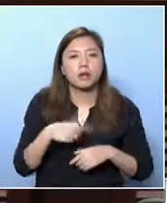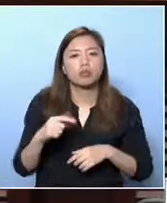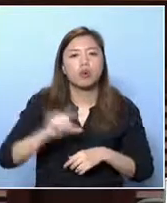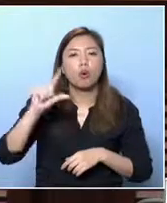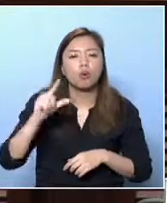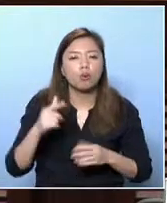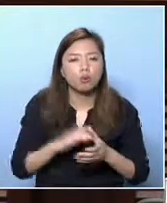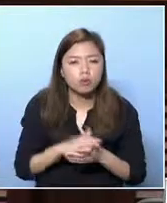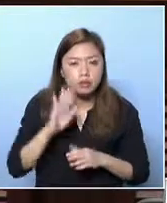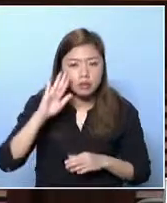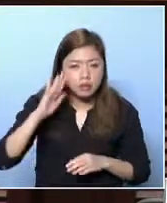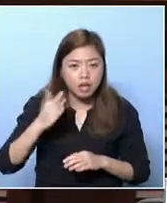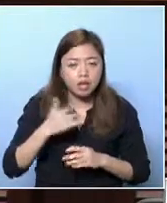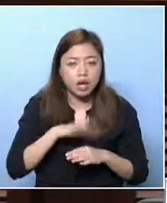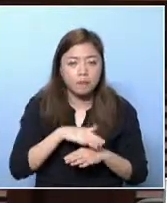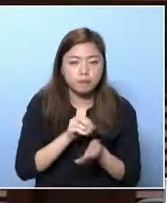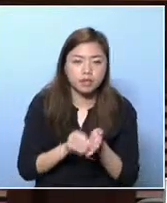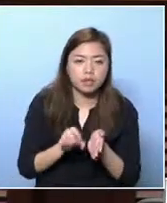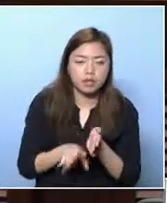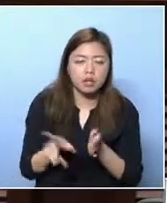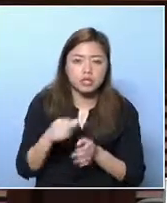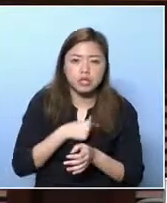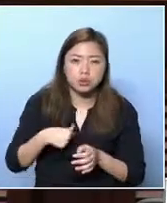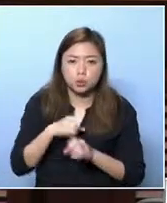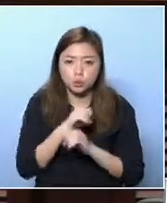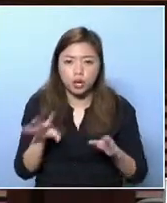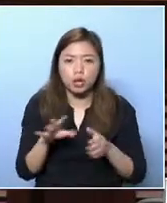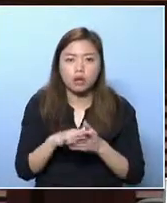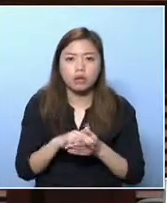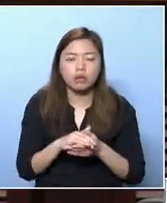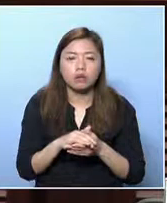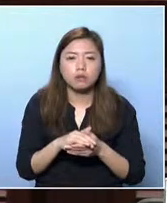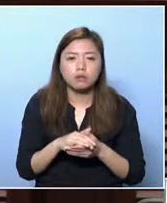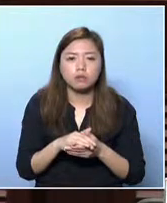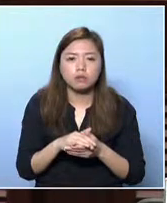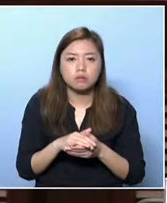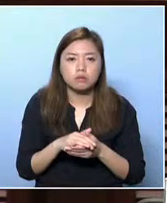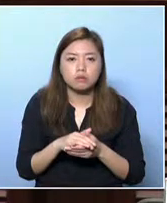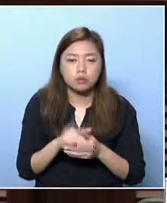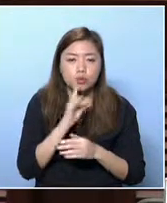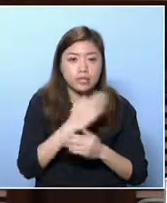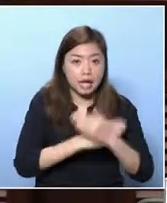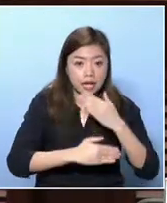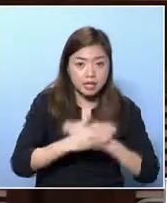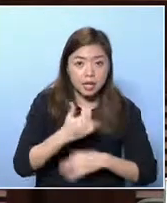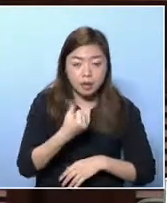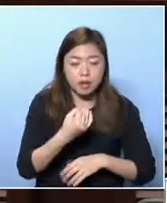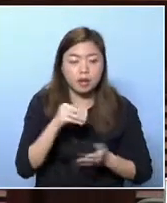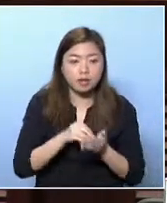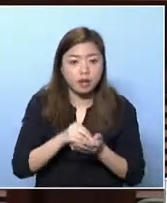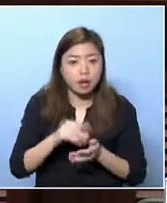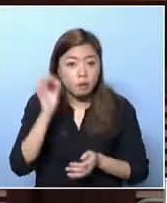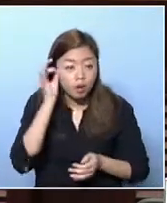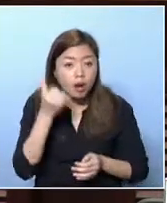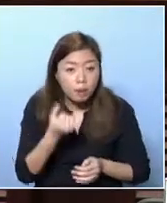If you are able-bodied, of course, you are more capable of holding jobs and therefore your income may be higher.